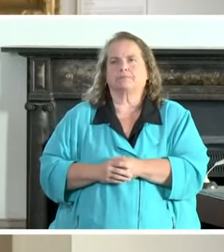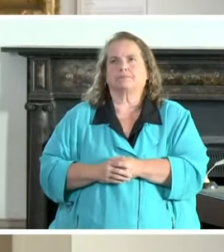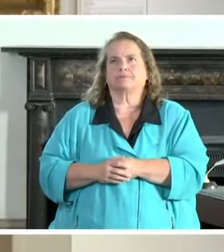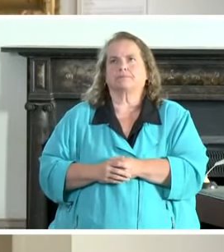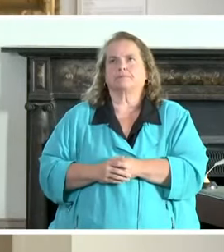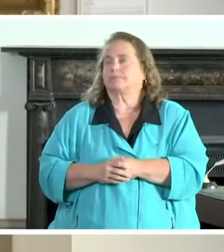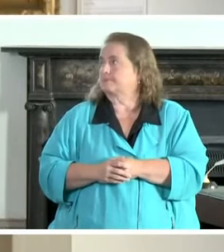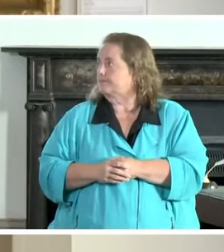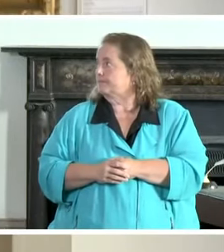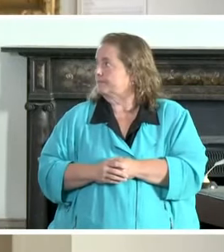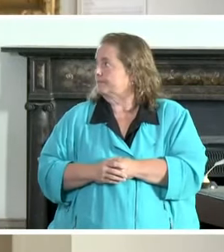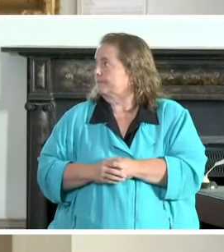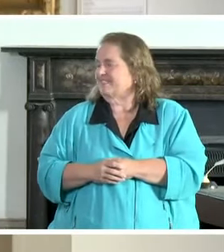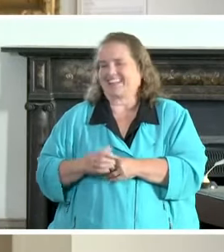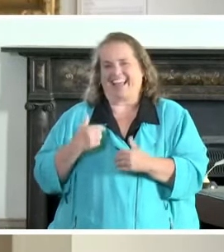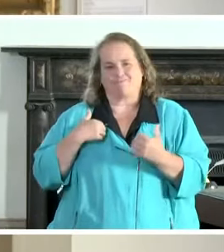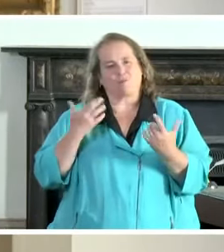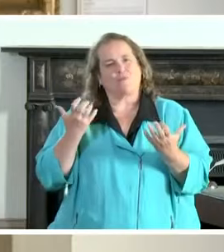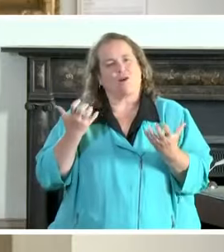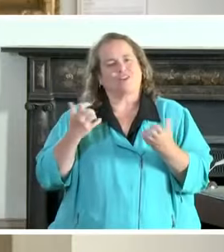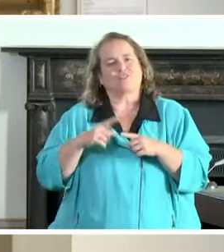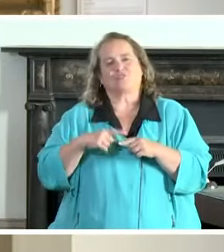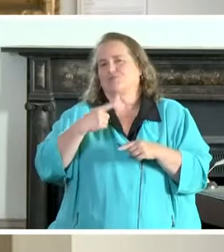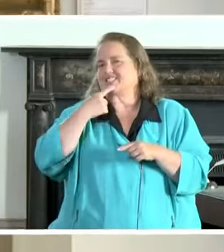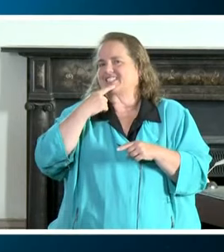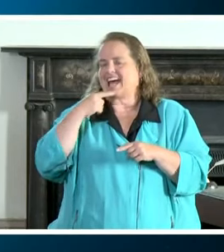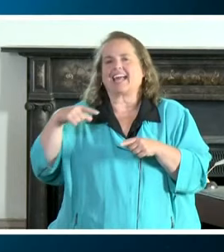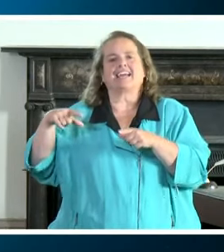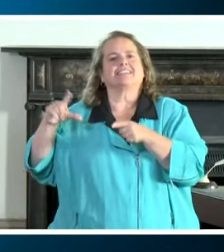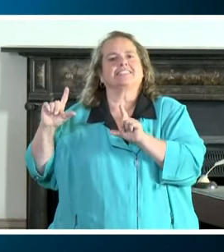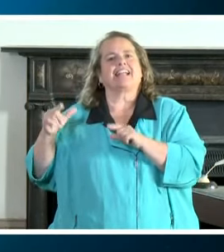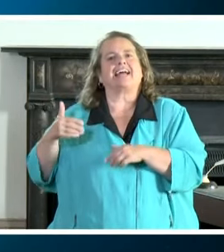i've been waiting to be able to say that here that's on my bucket list